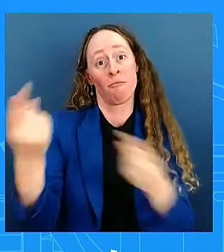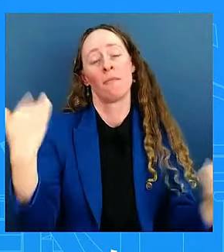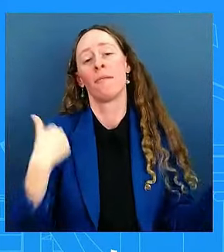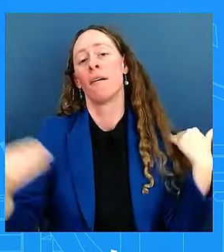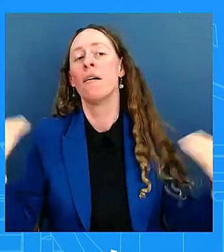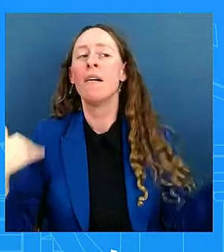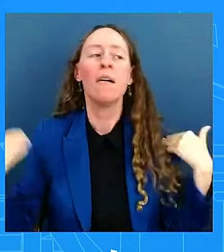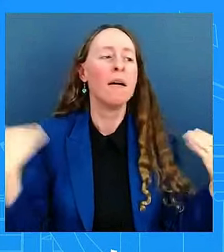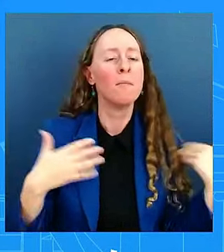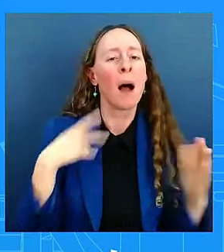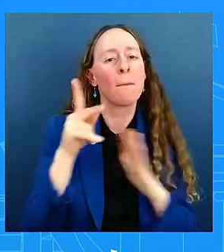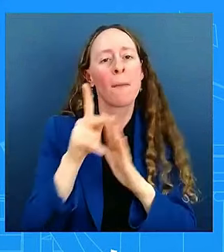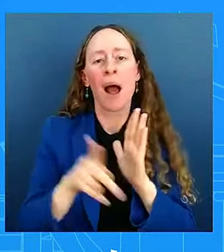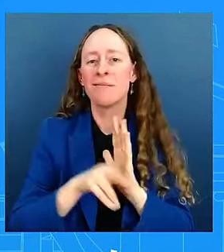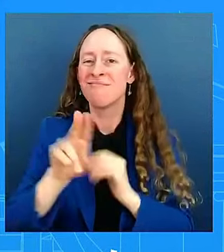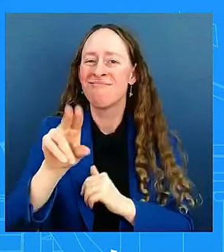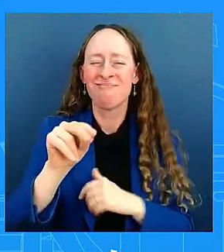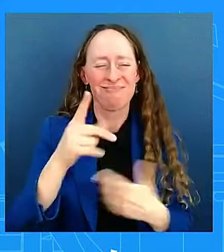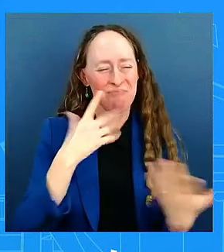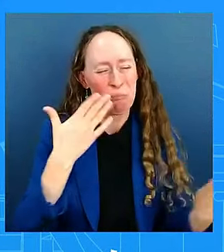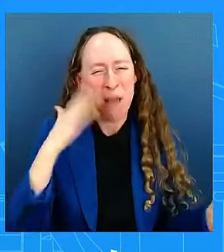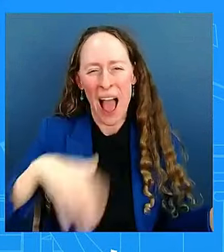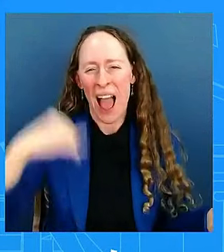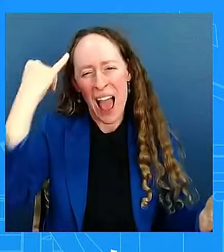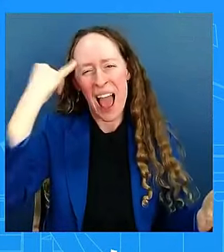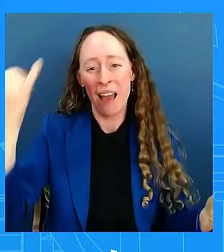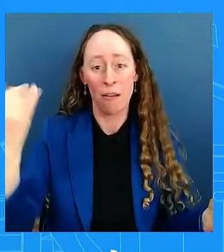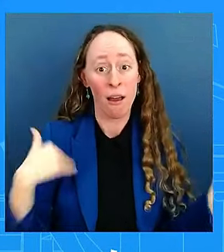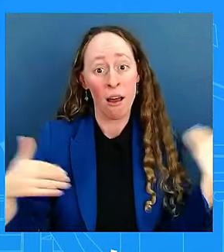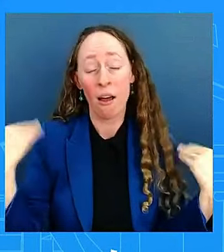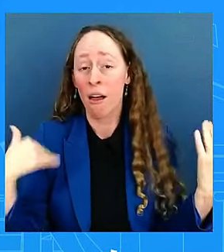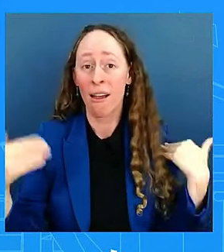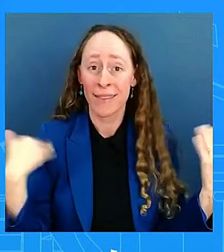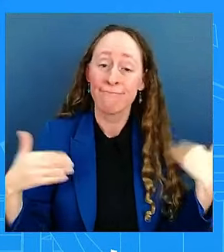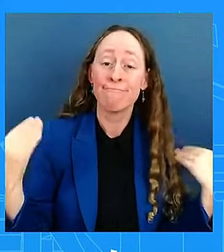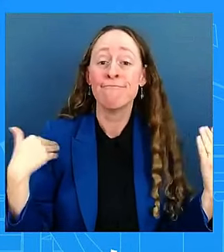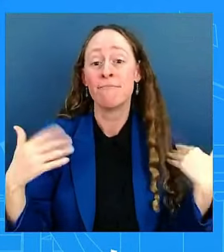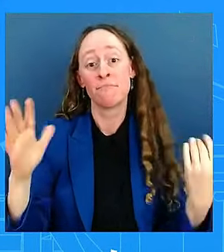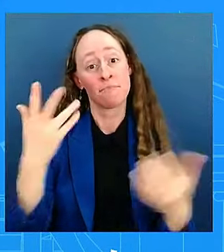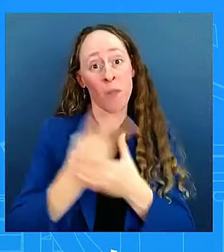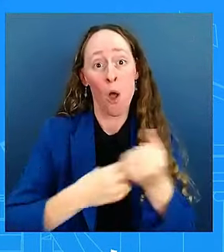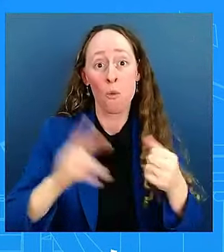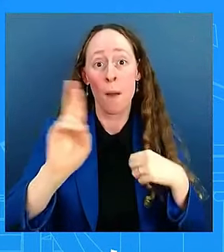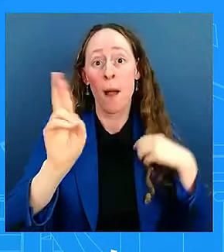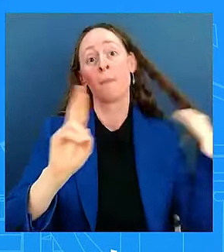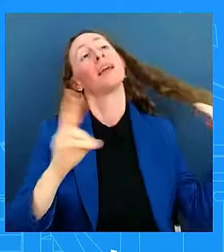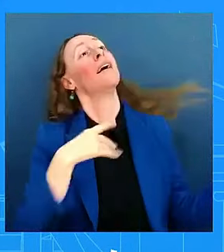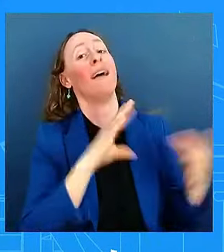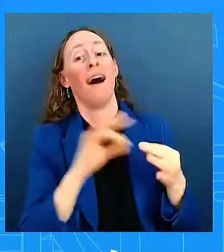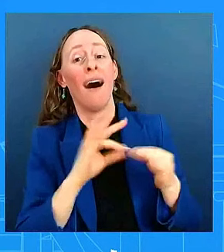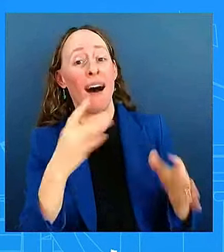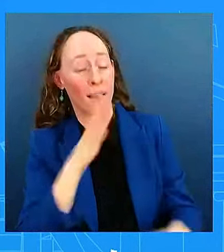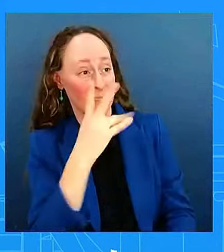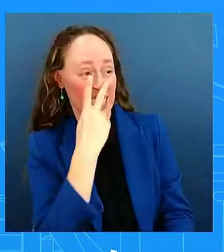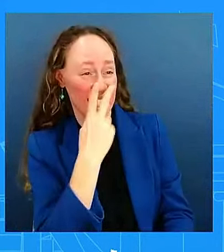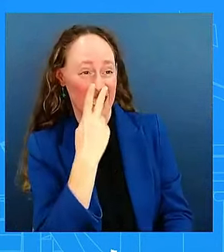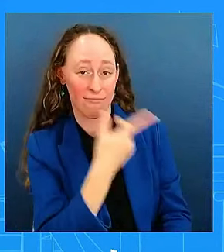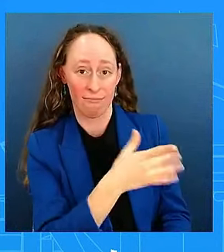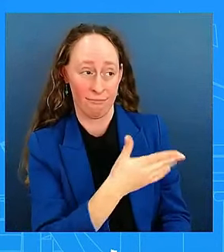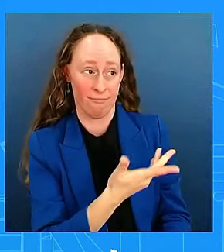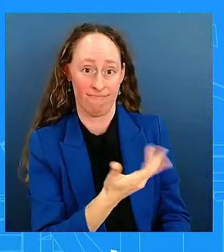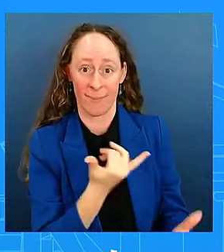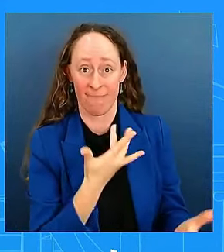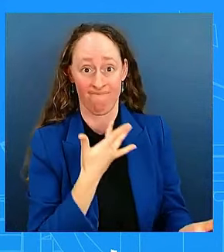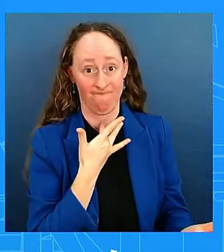some of the other team are still saying they're going to make things worse. But we've proven them wrong. You know, we've told our American — we —